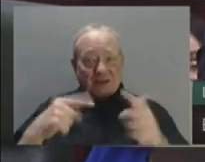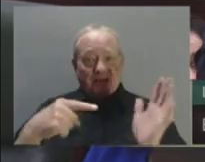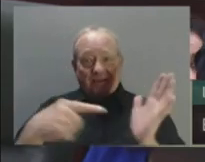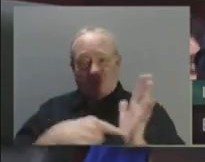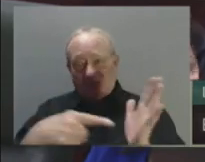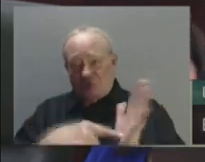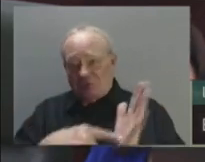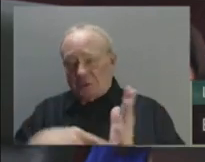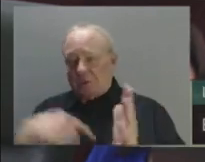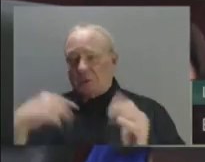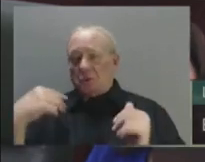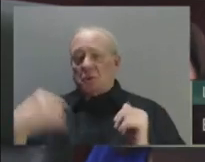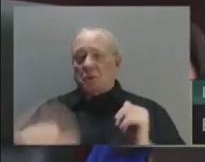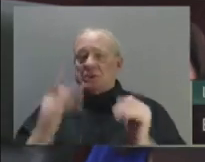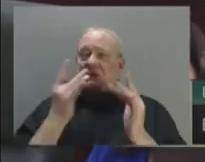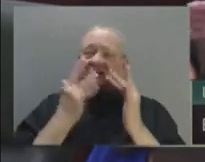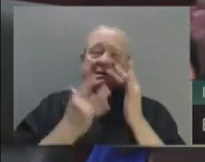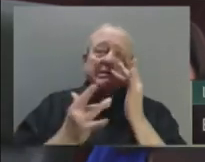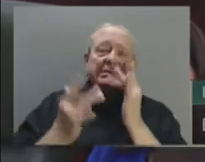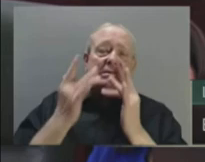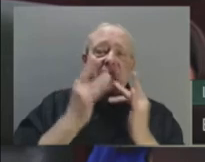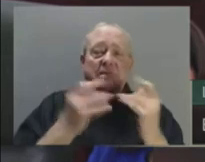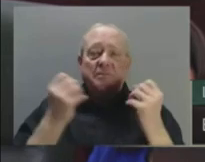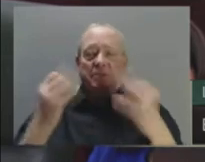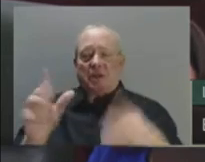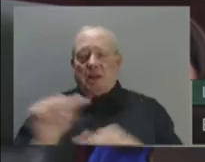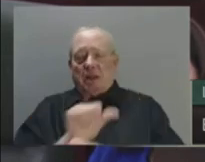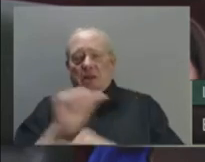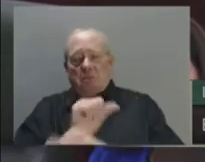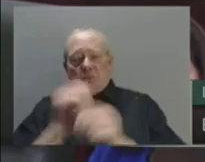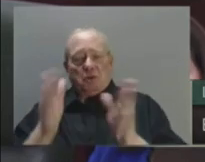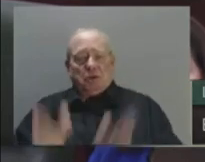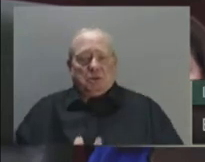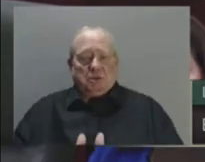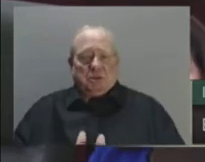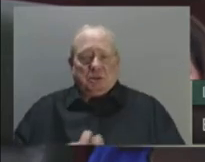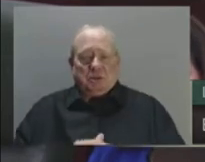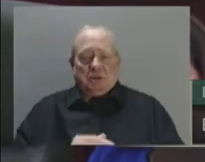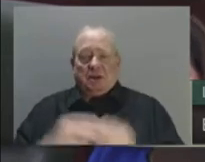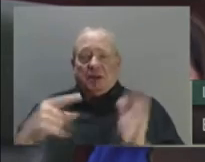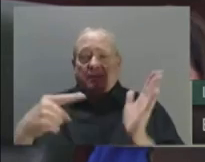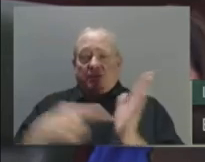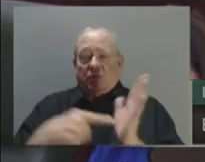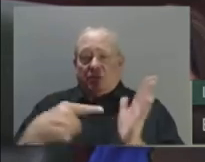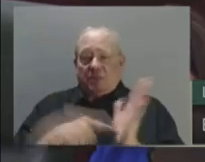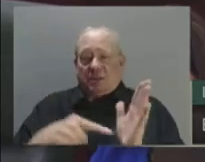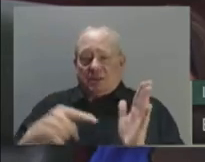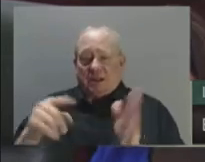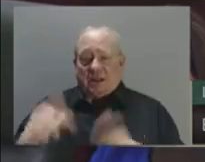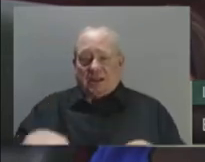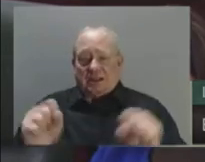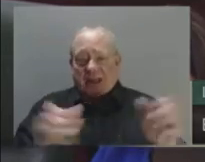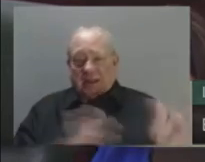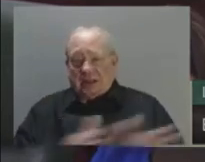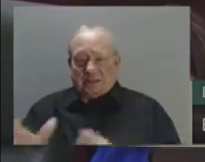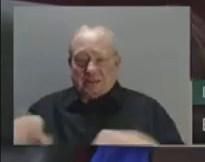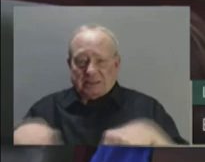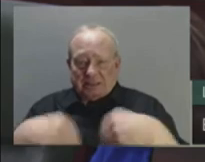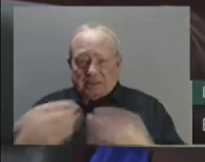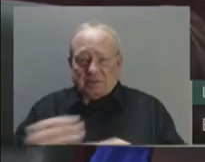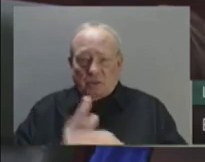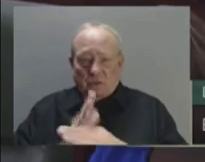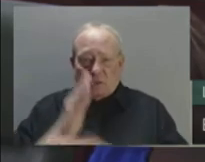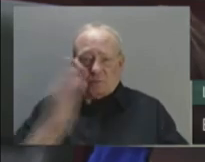many Albertans. The Affordability Action Plan provides over $3 billion in relief measures that will help